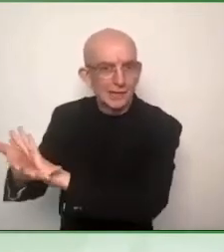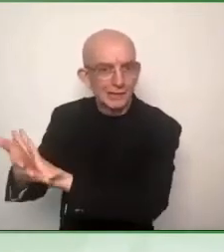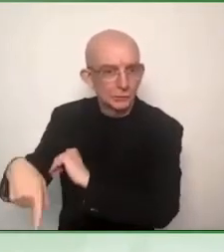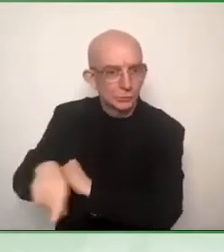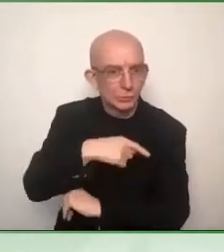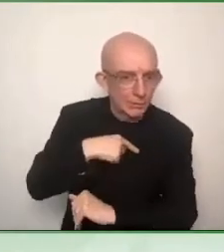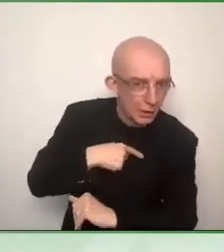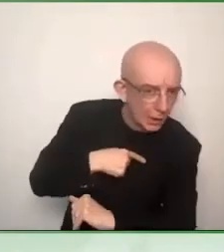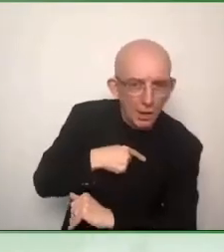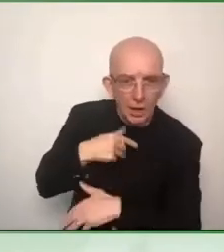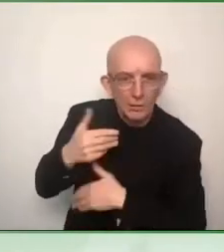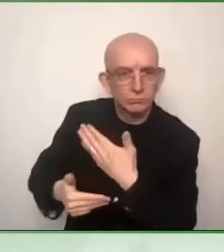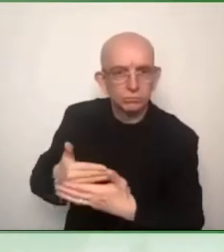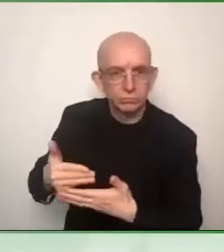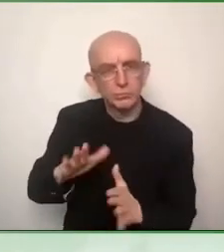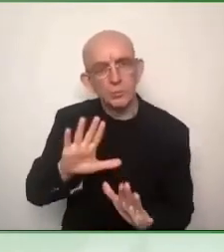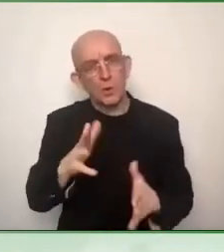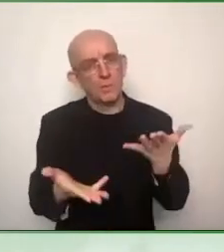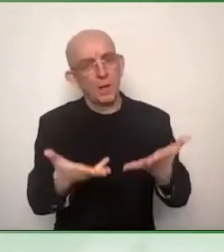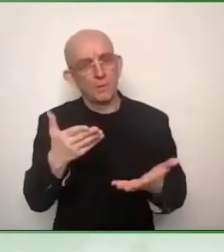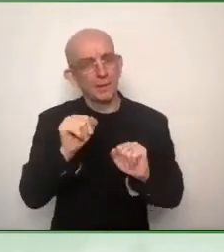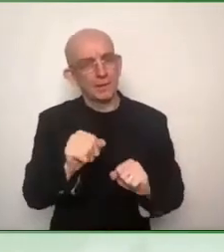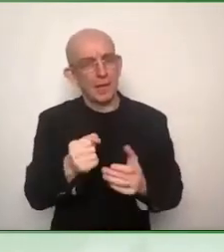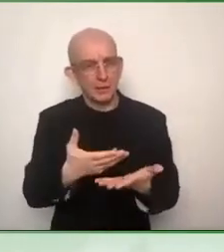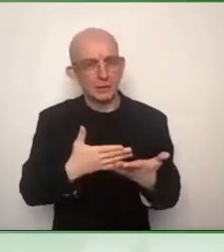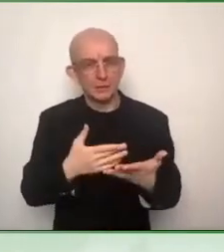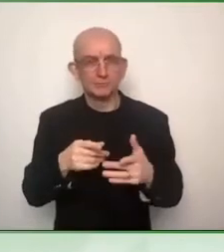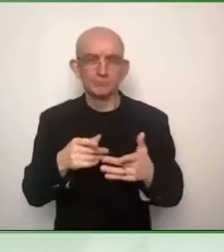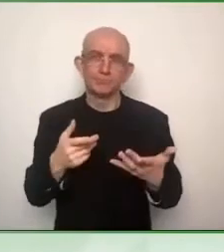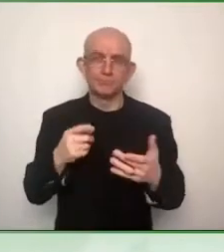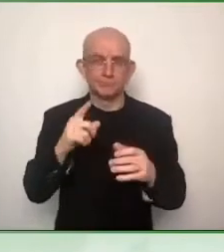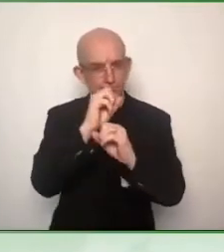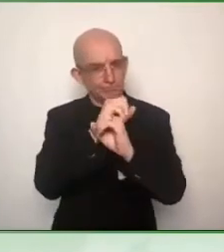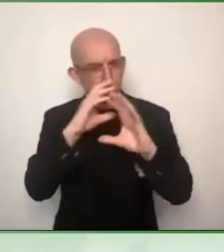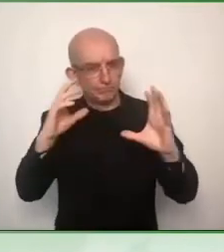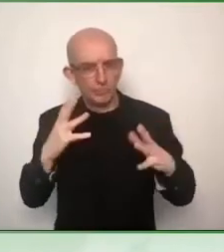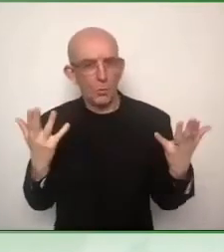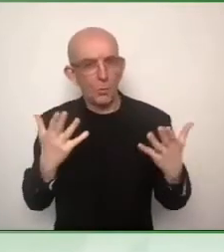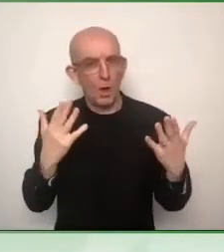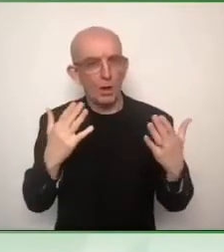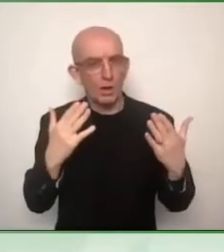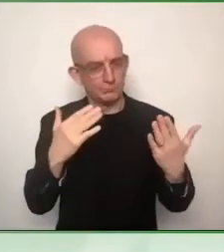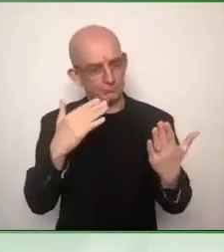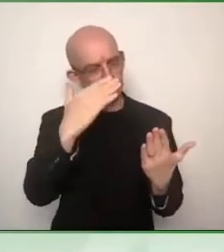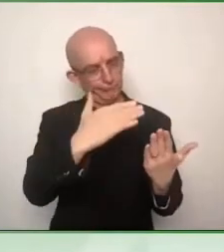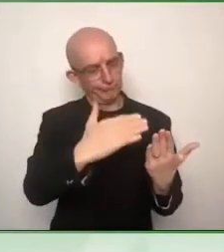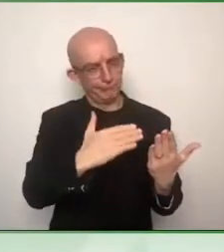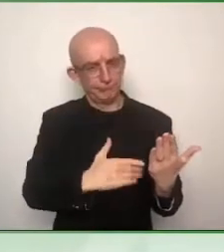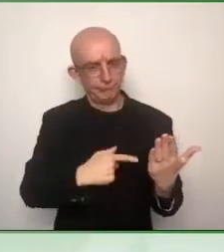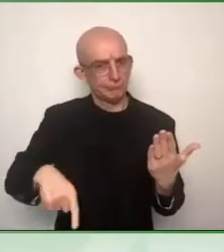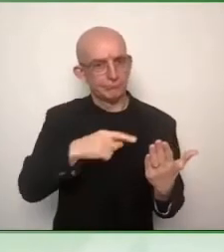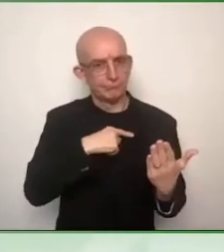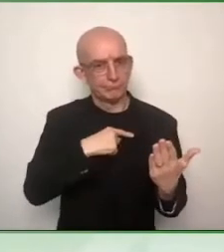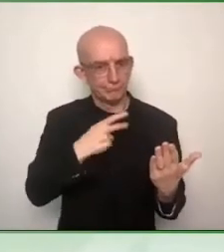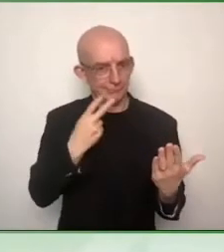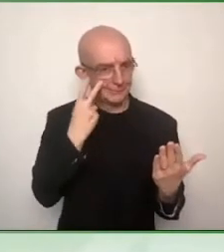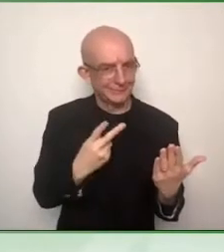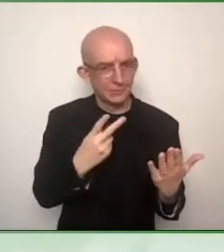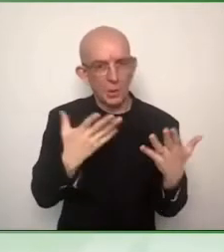features so that they really do this, what we need them to do? Okay, so